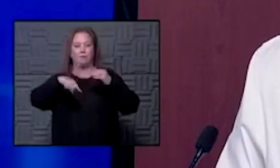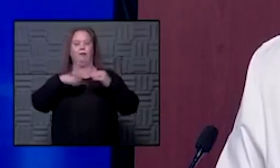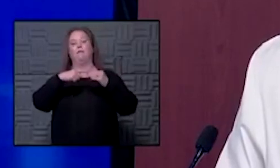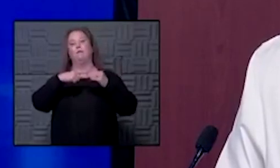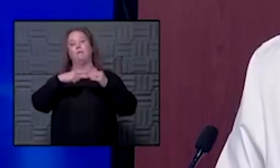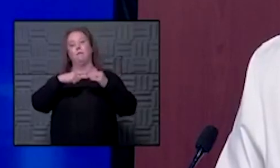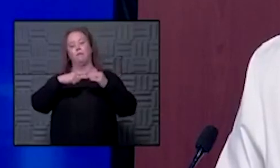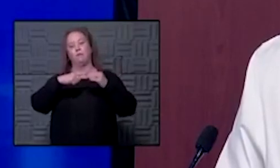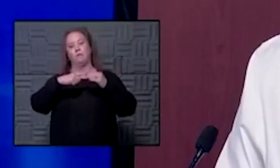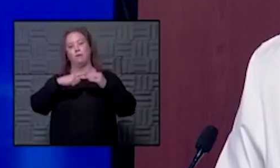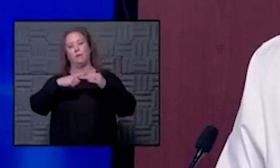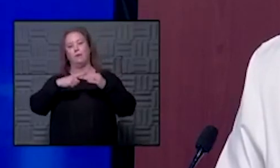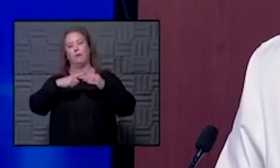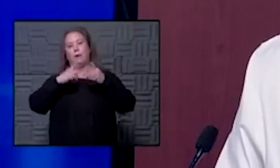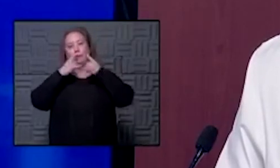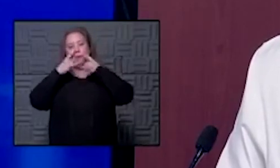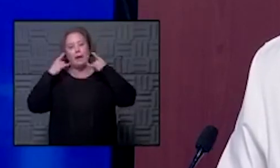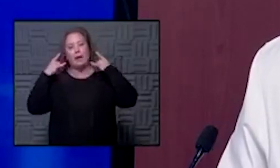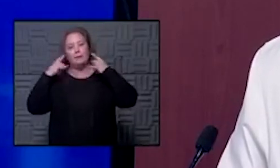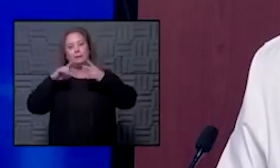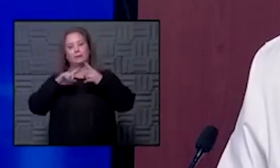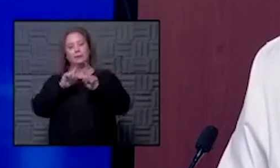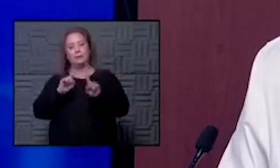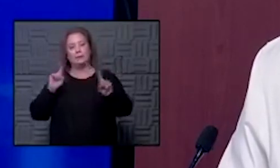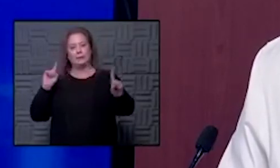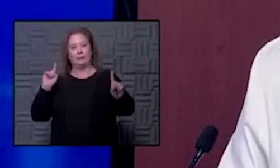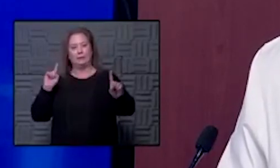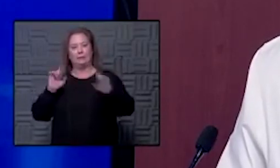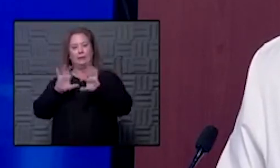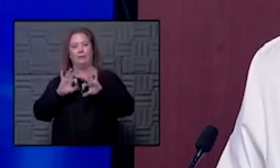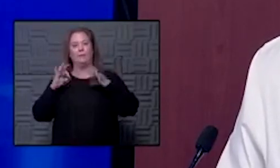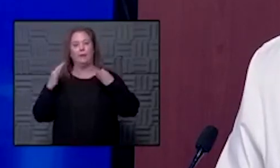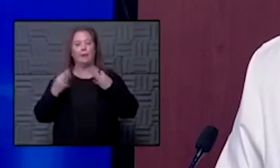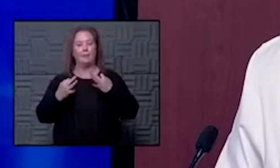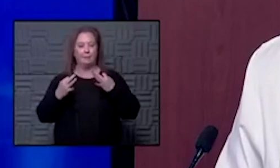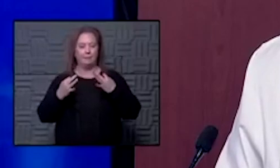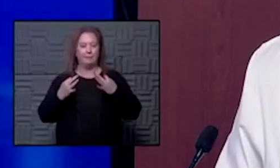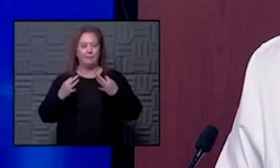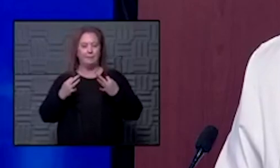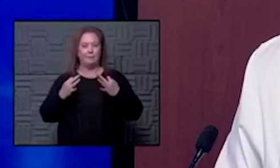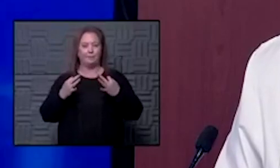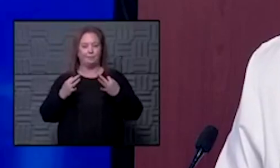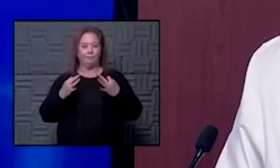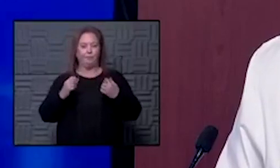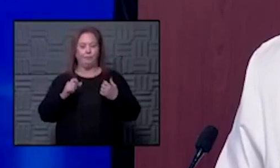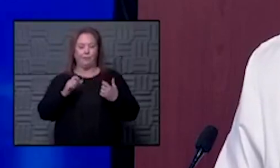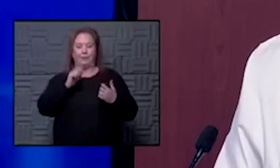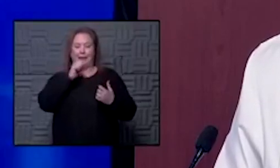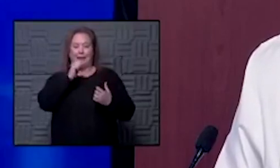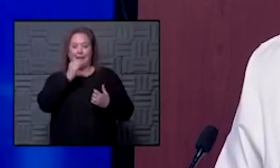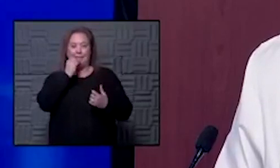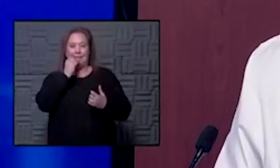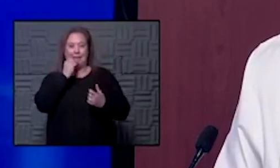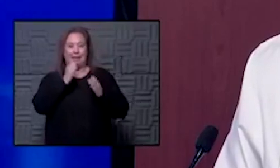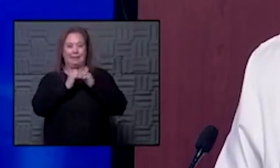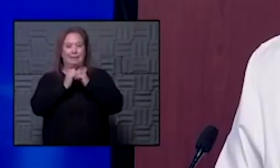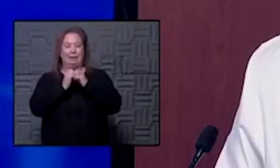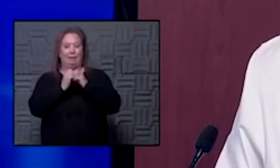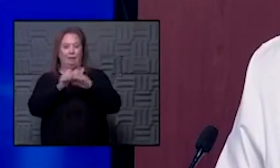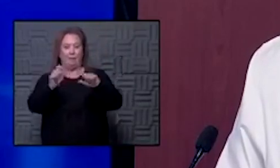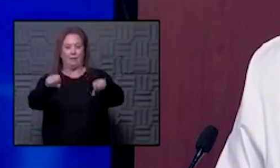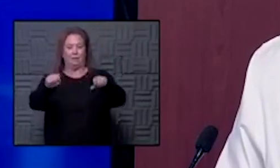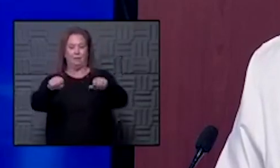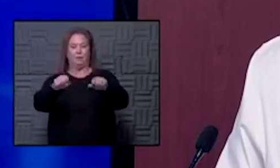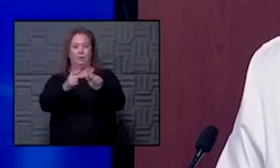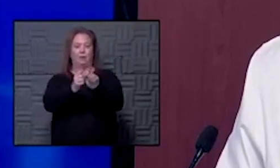pillars of infection prevention and control mask wearing keeping your distance even from your family um you know not eating uh together if at all